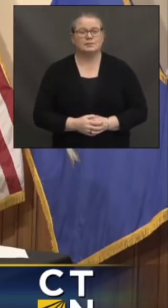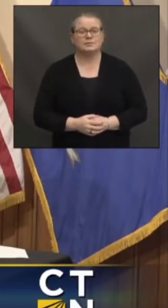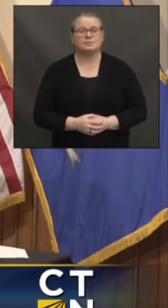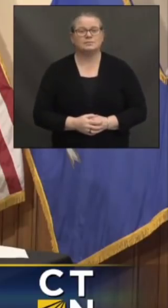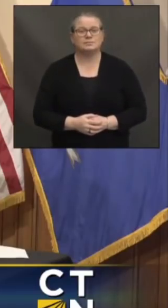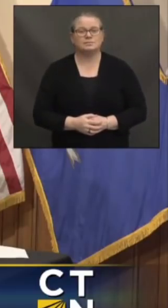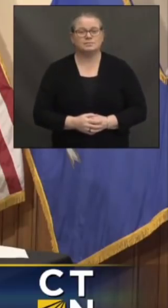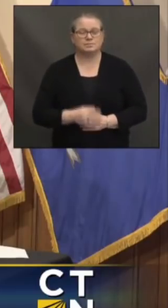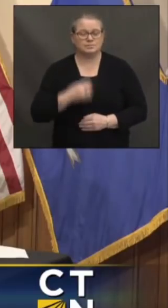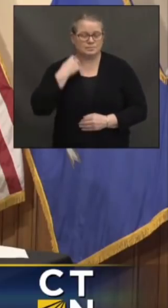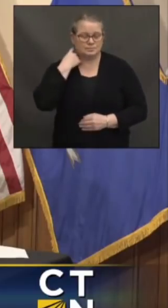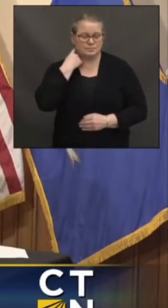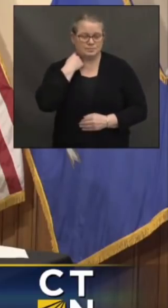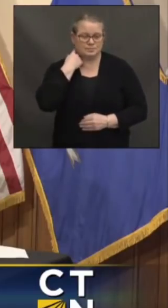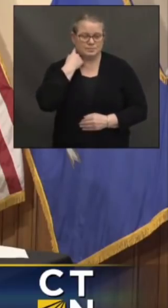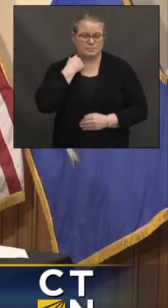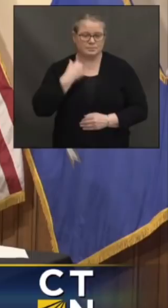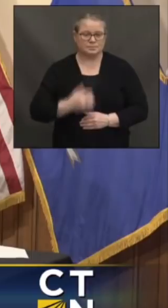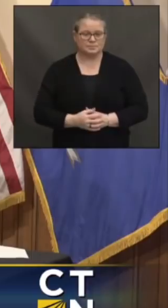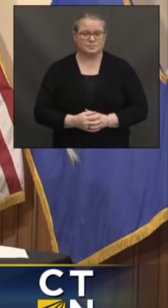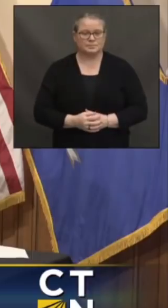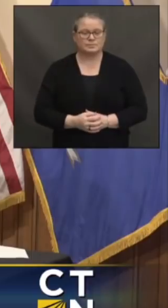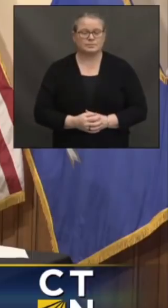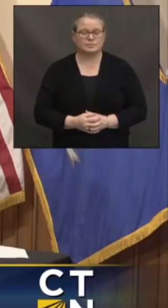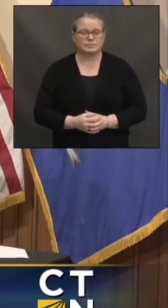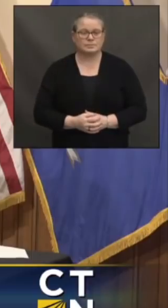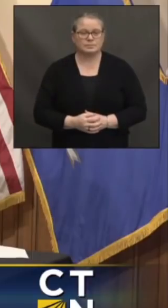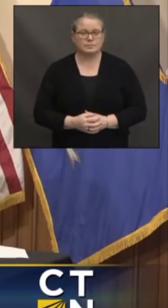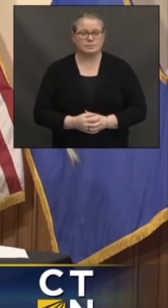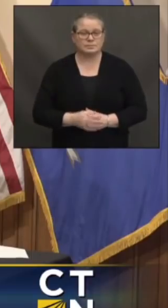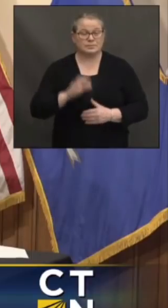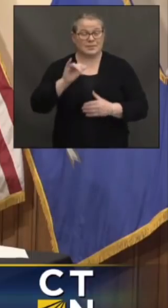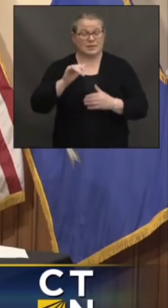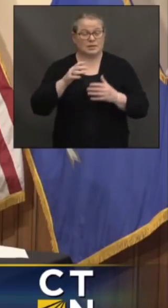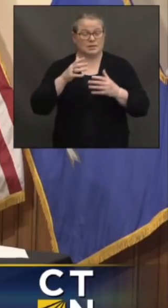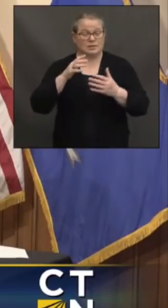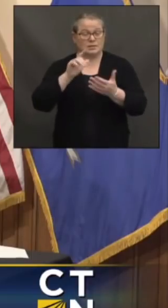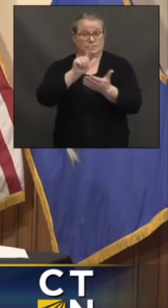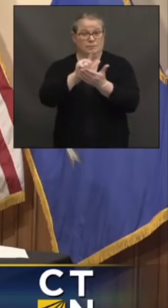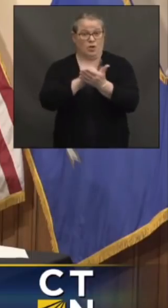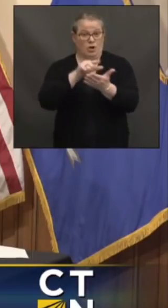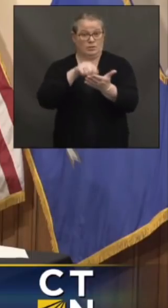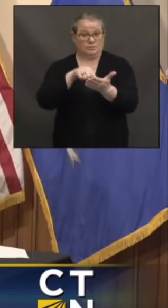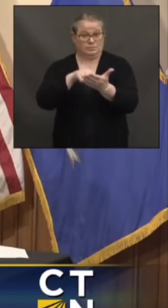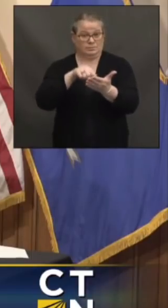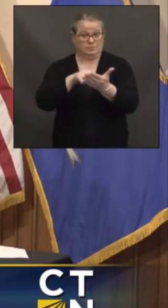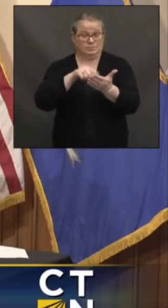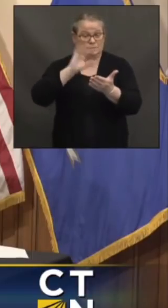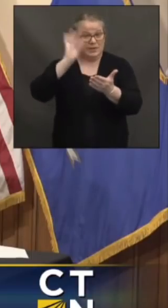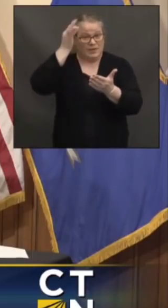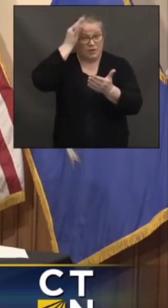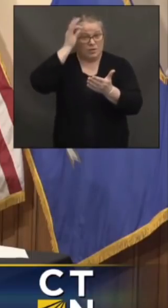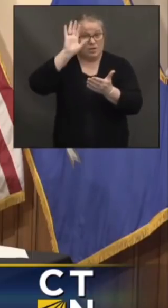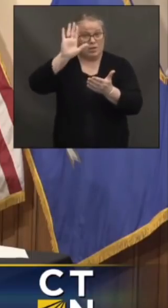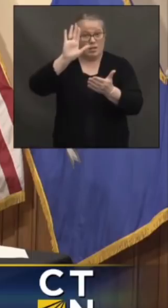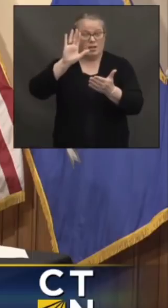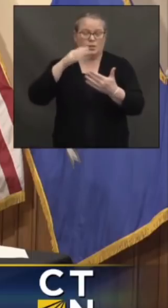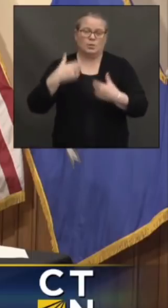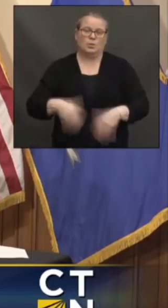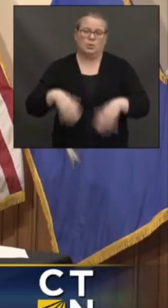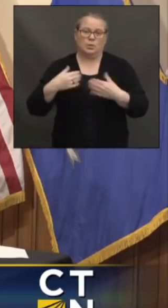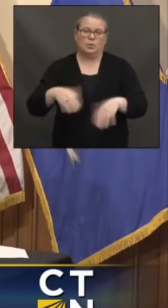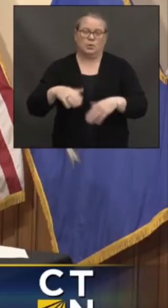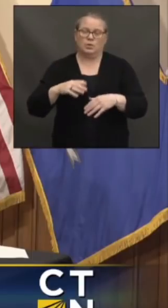The package that you're talking about is historic as far as how it addresses child